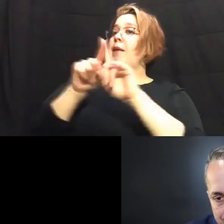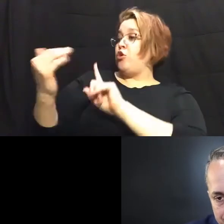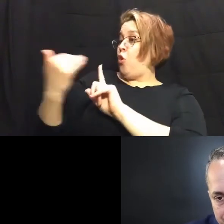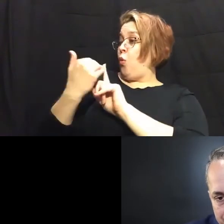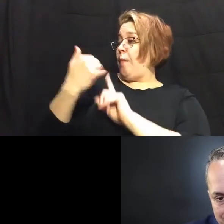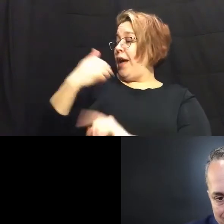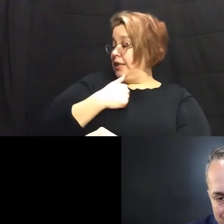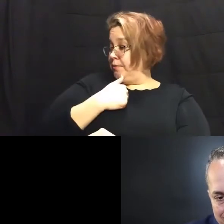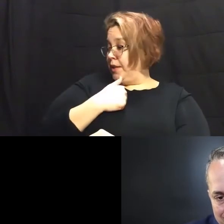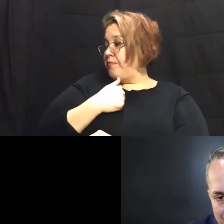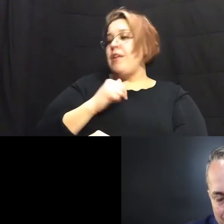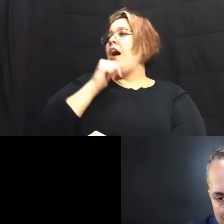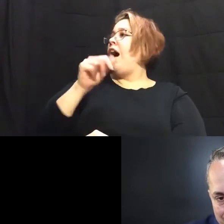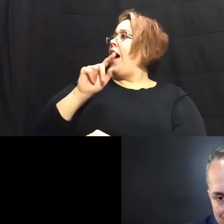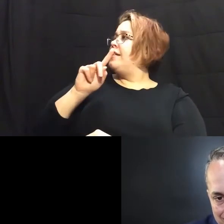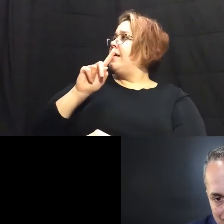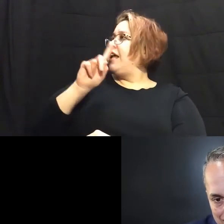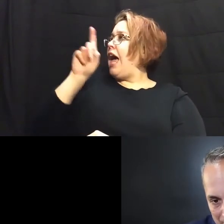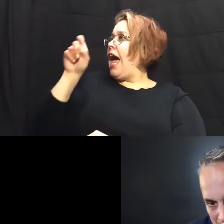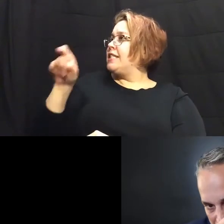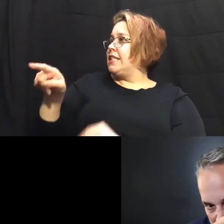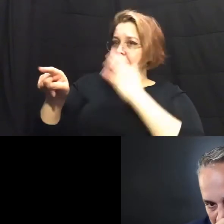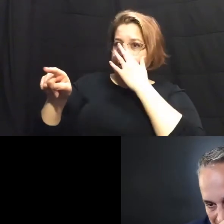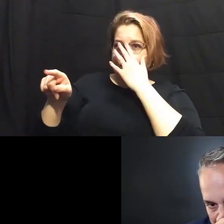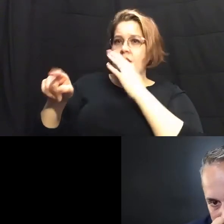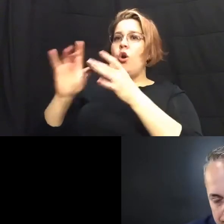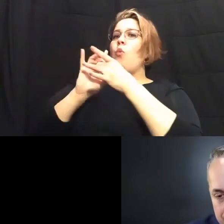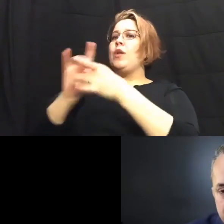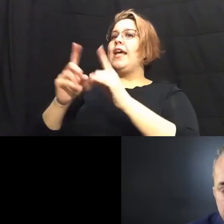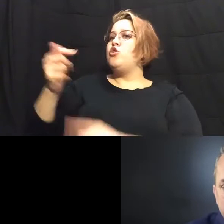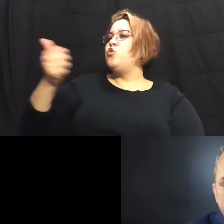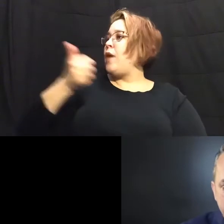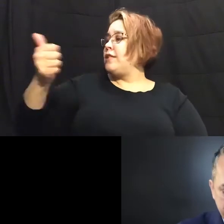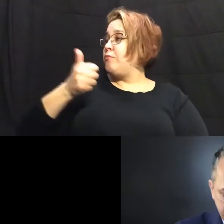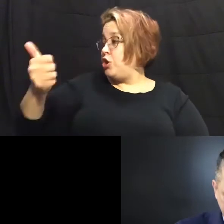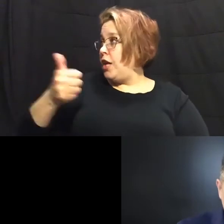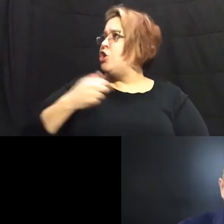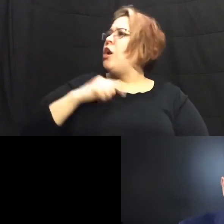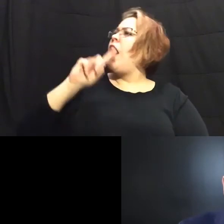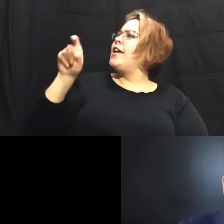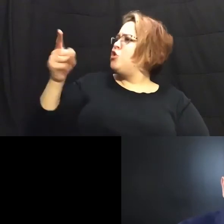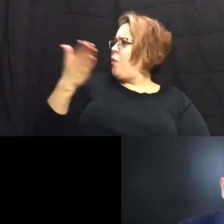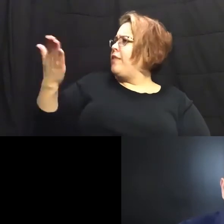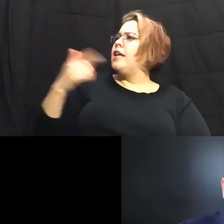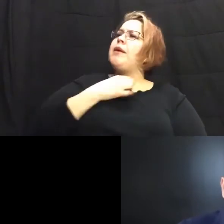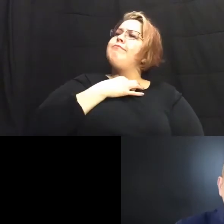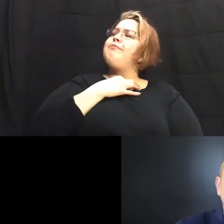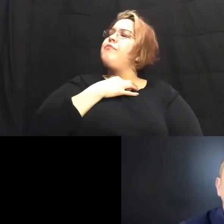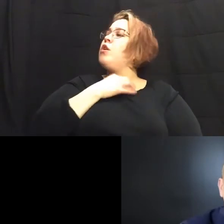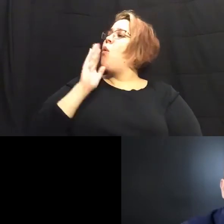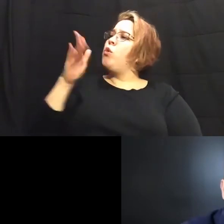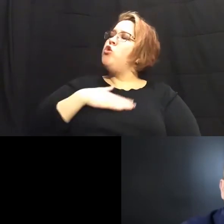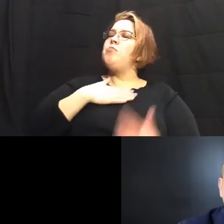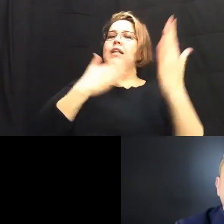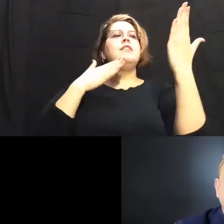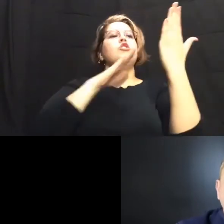i um i didn't ask this other question in the area of transportation i asked you one question but i wonder if you would address